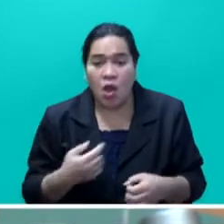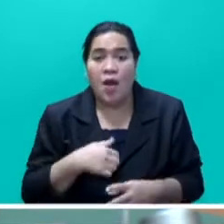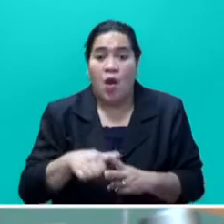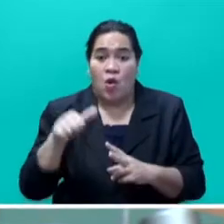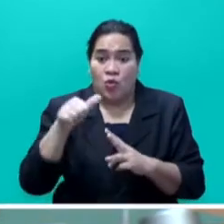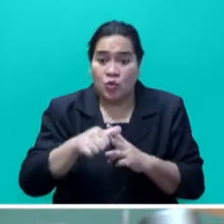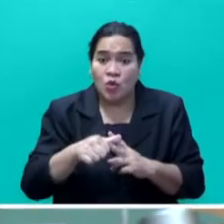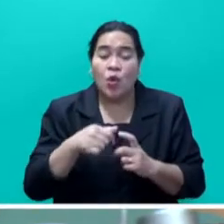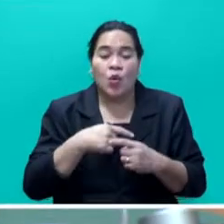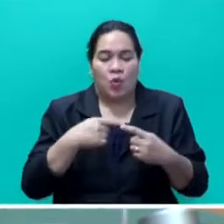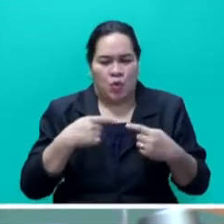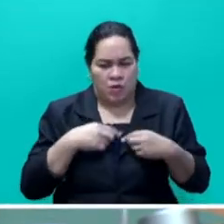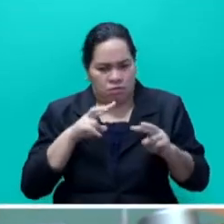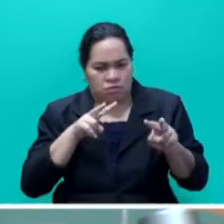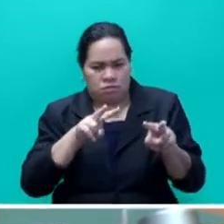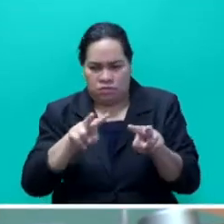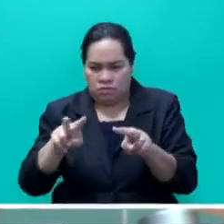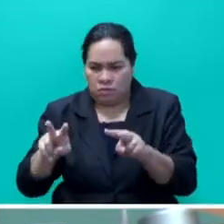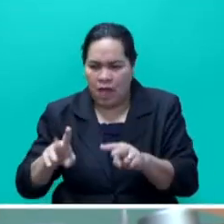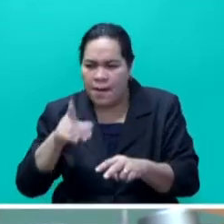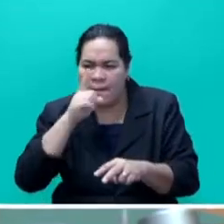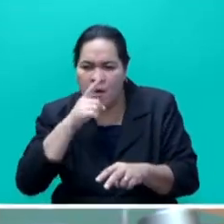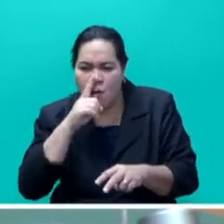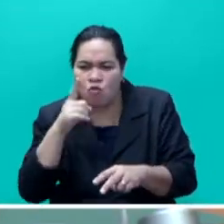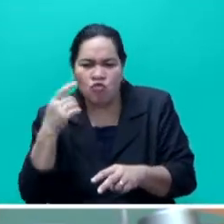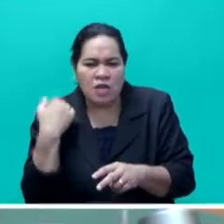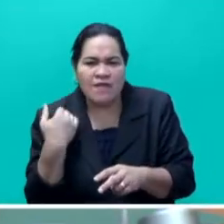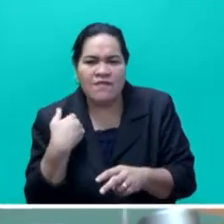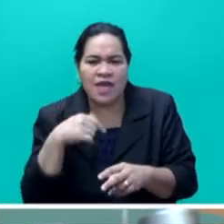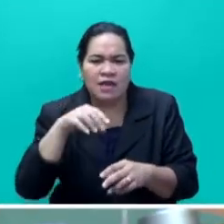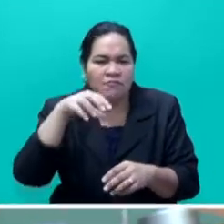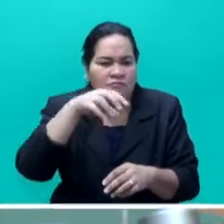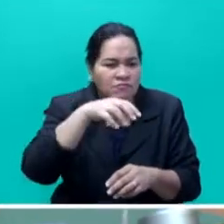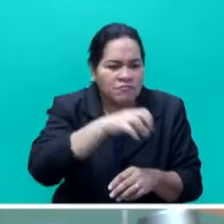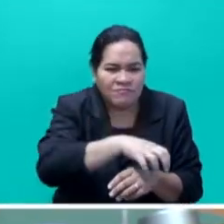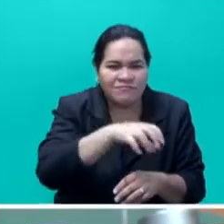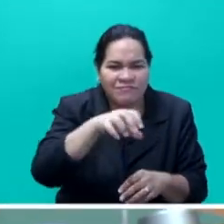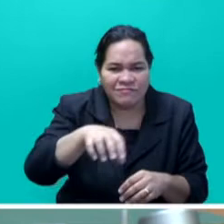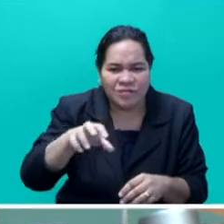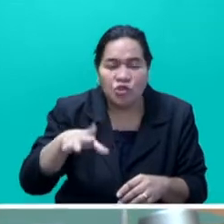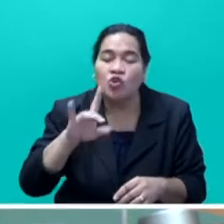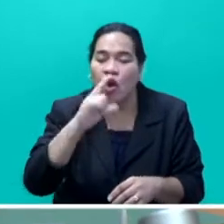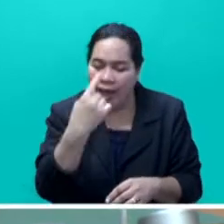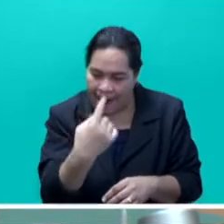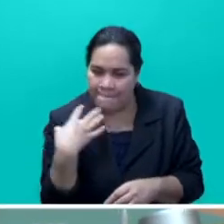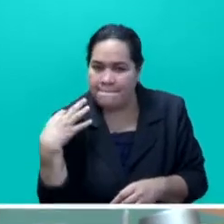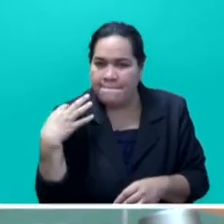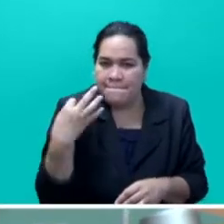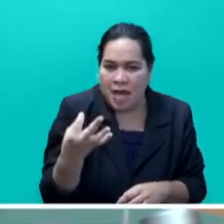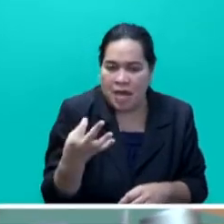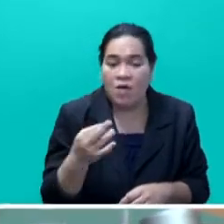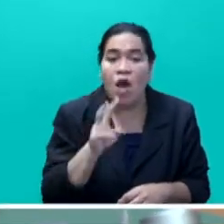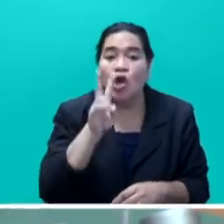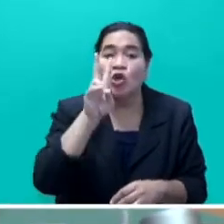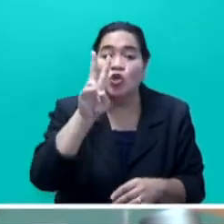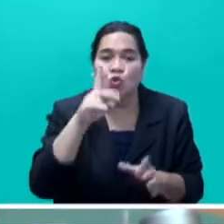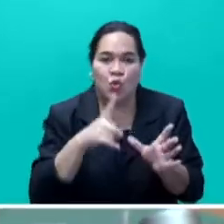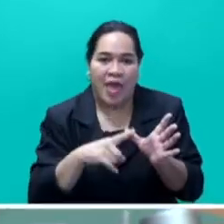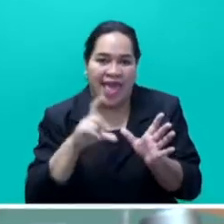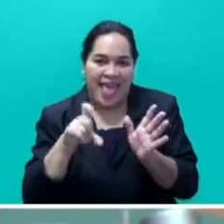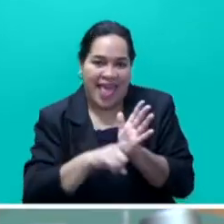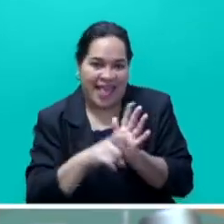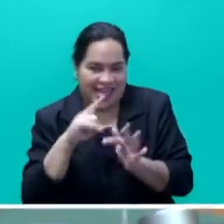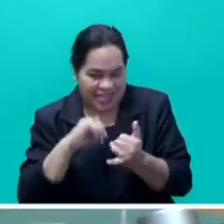targeting individuals in the settlements to apply to have land development for up to two acres, Mr Speaker Sayer.